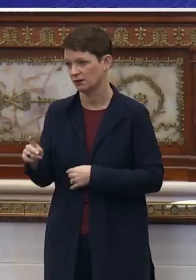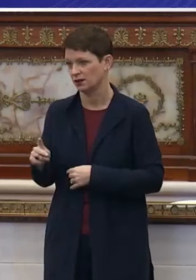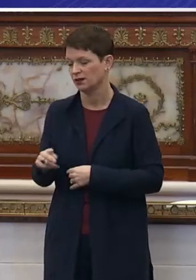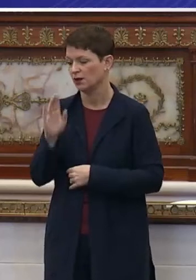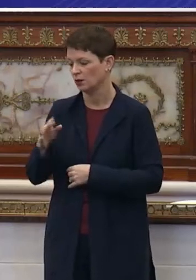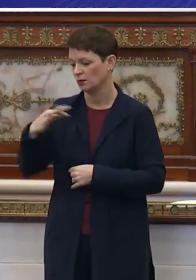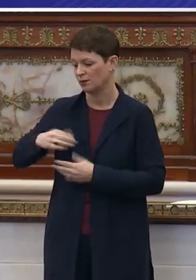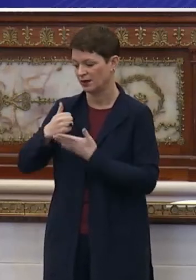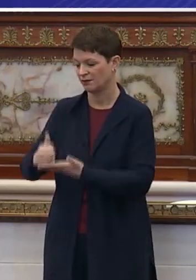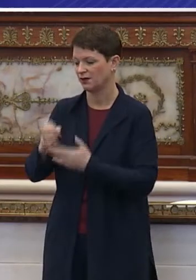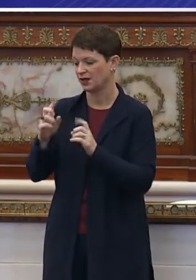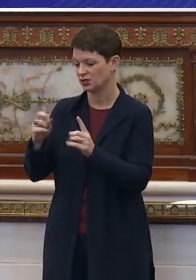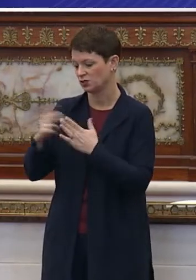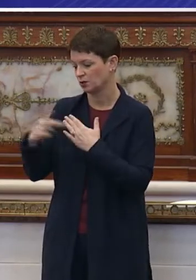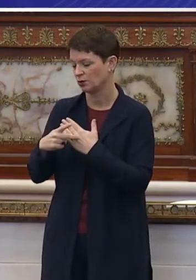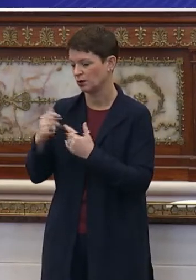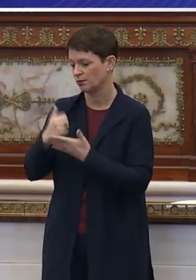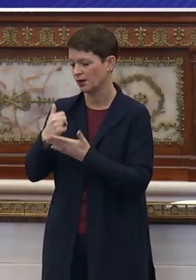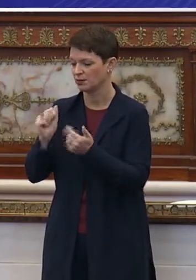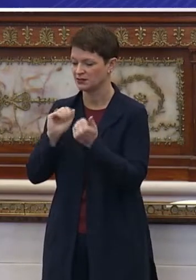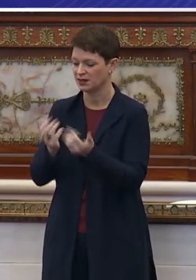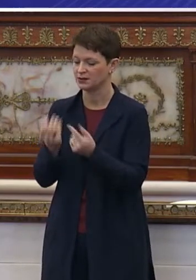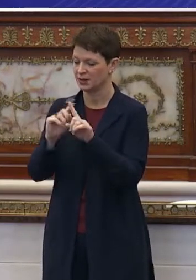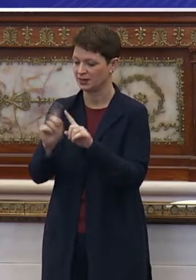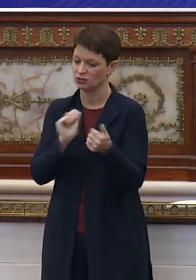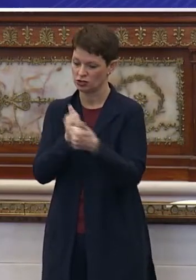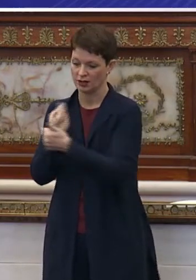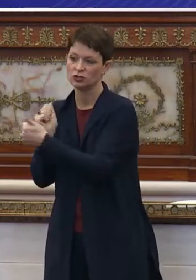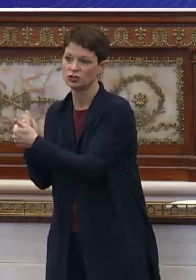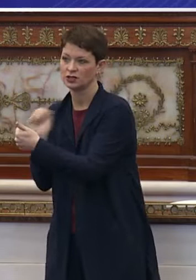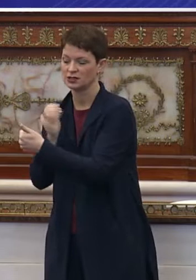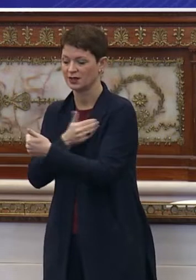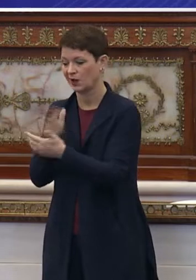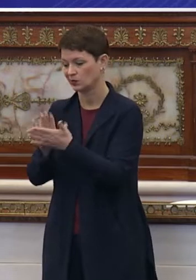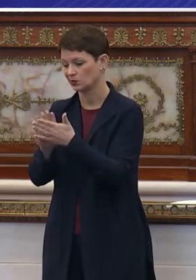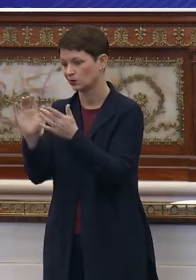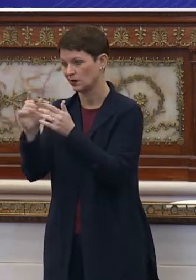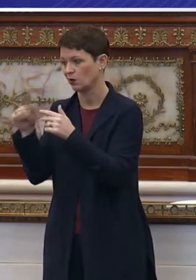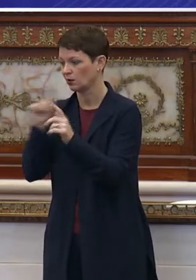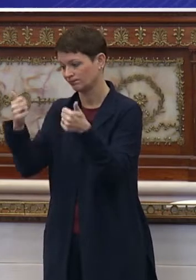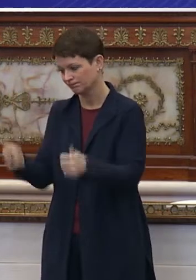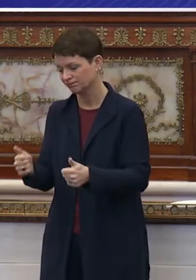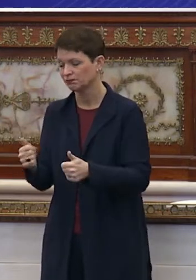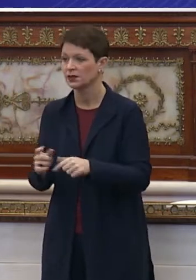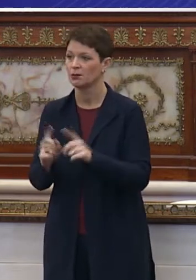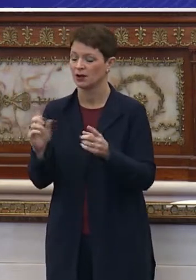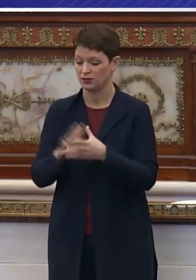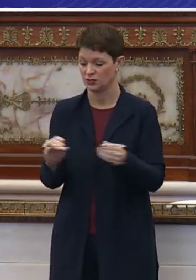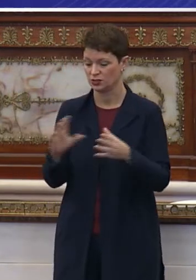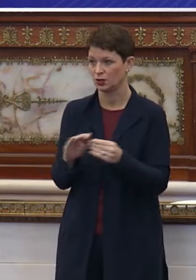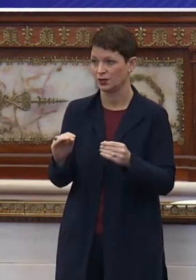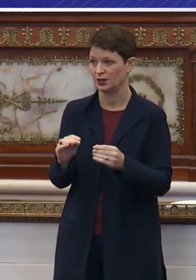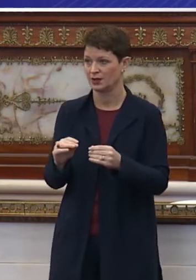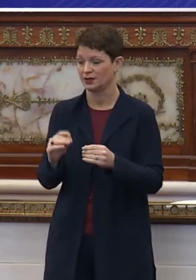to greatly benefit educational programs and help us face the many challenges in our aging schools but the story uh